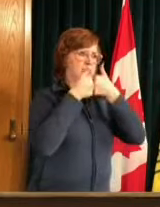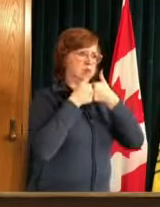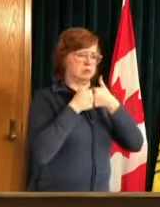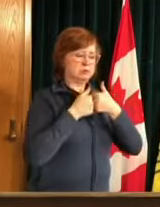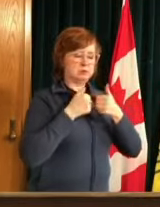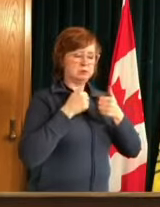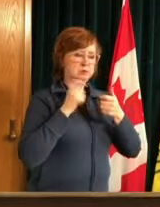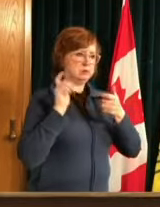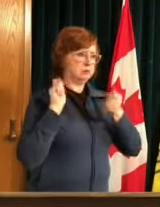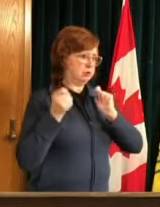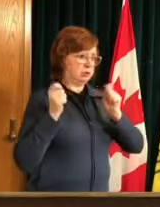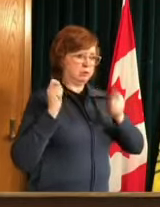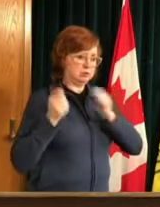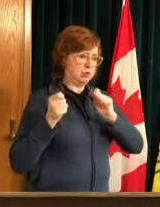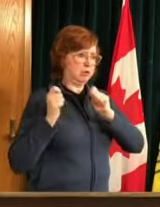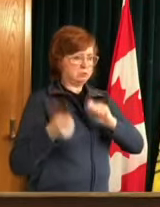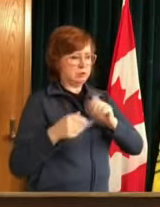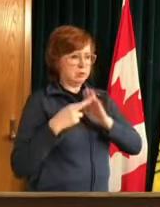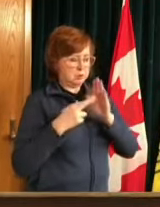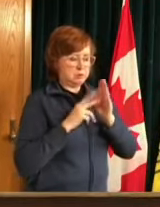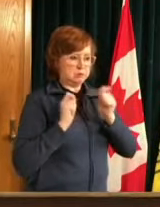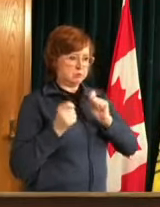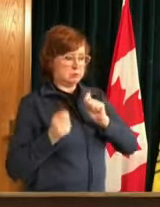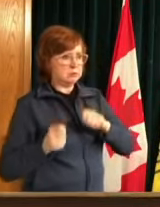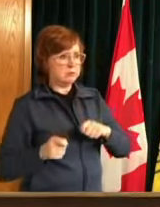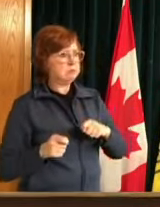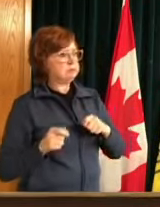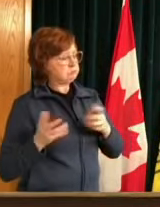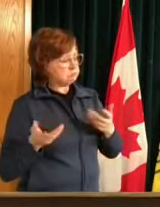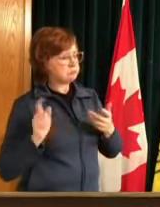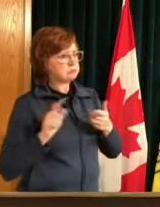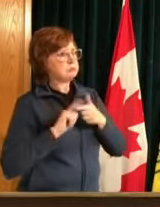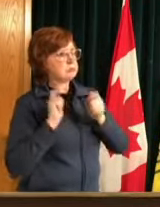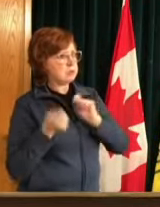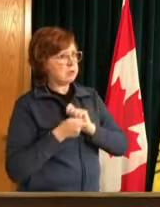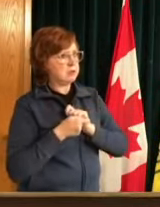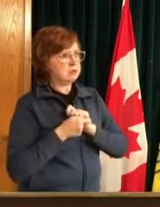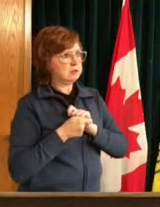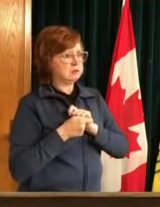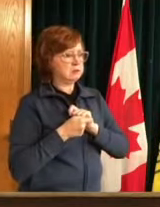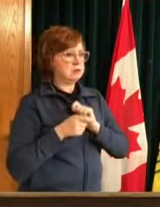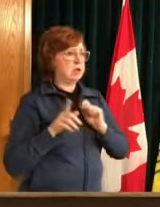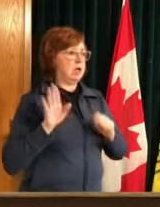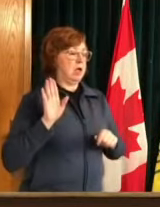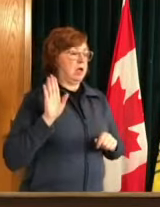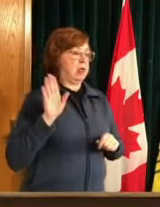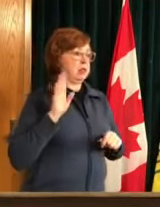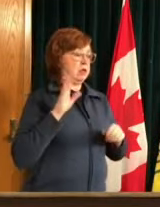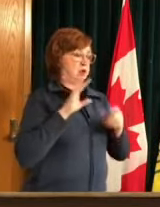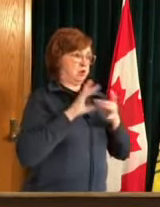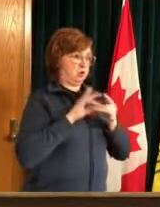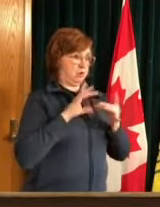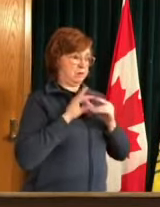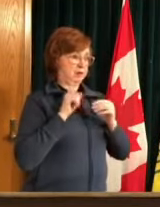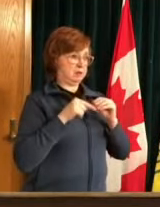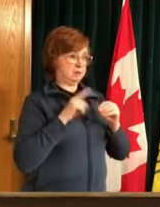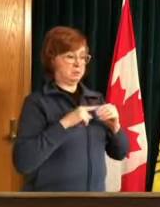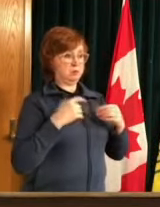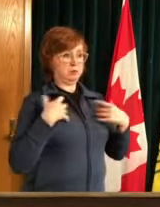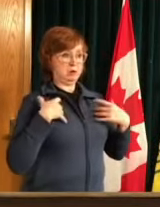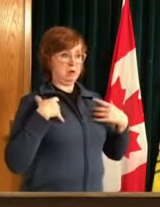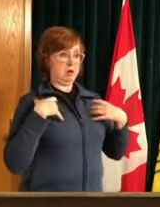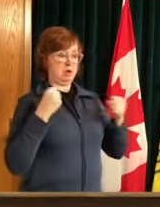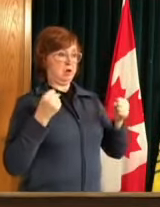have changed those uh from from time to time and and and now really are not commenting on on uh you know the health canada